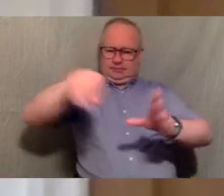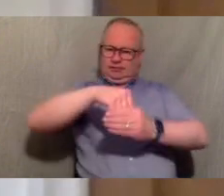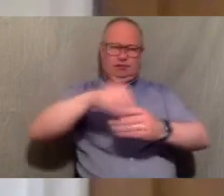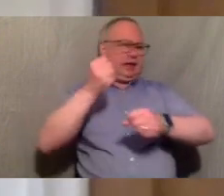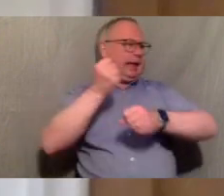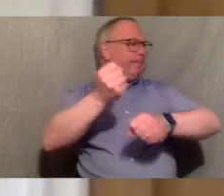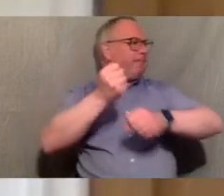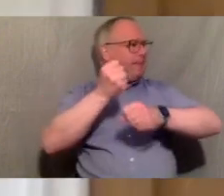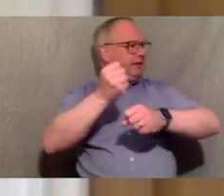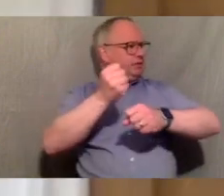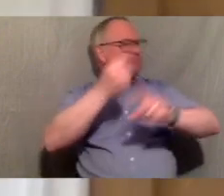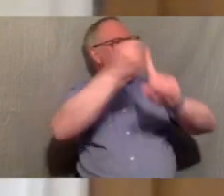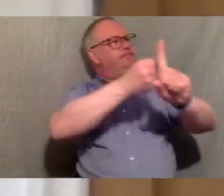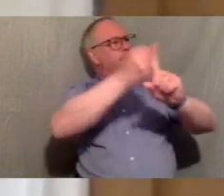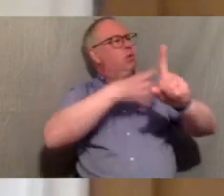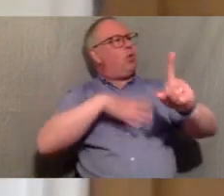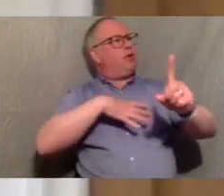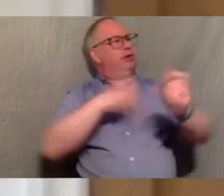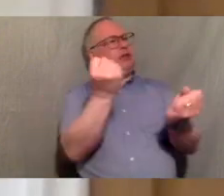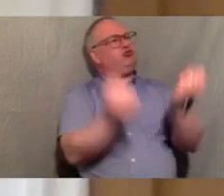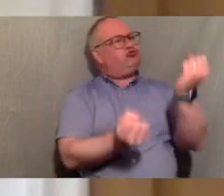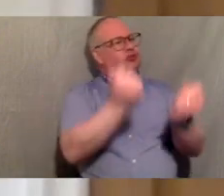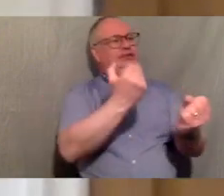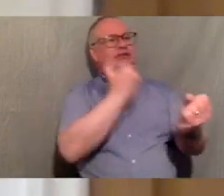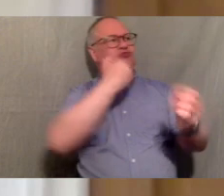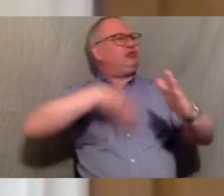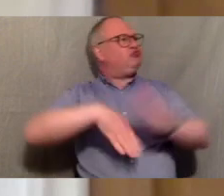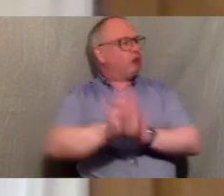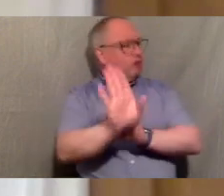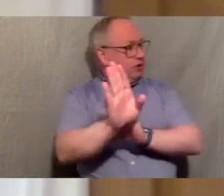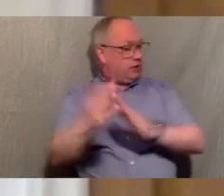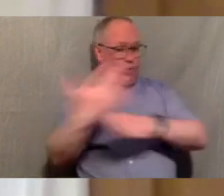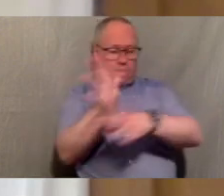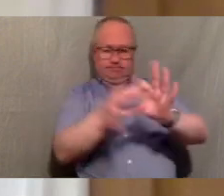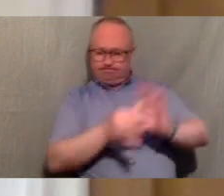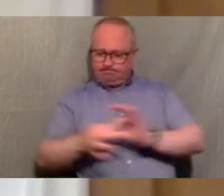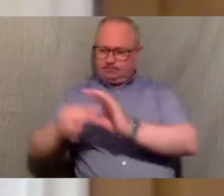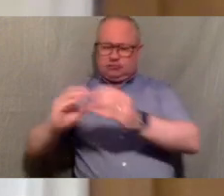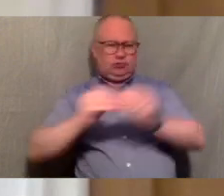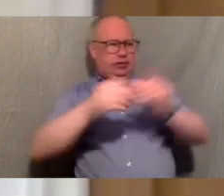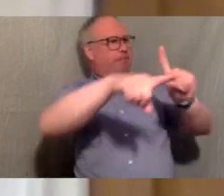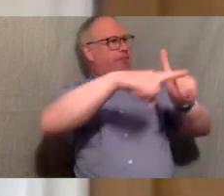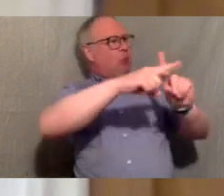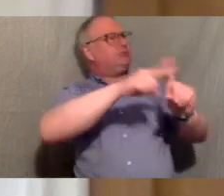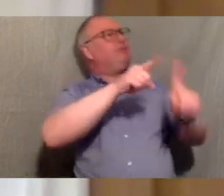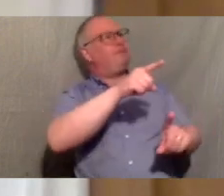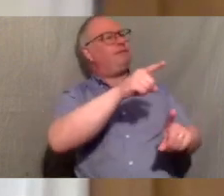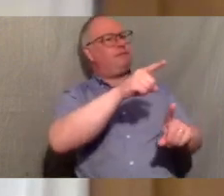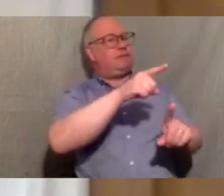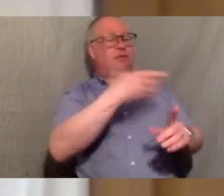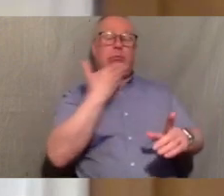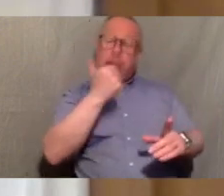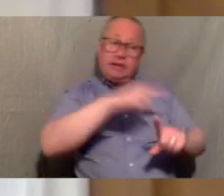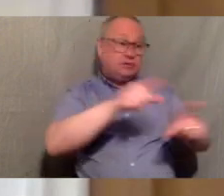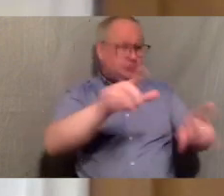calling for a just green recovery and to be working together um to make something positive from this crisis so please do get involved